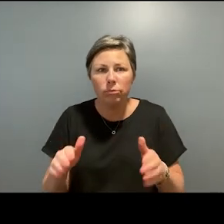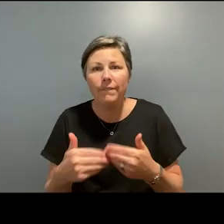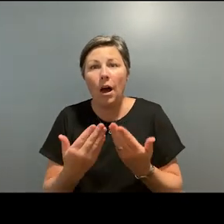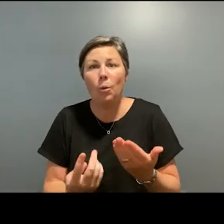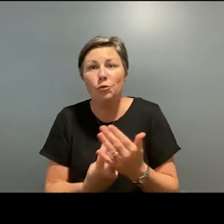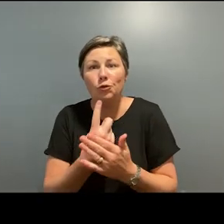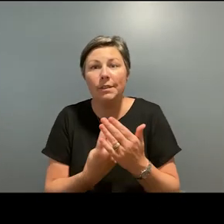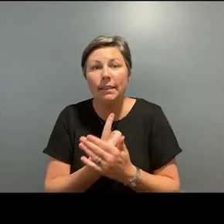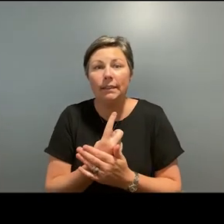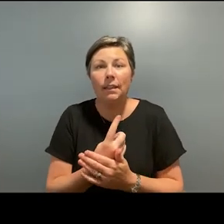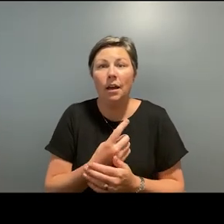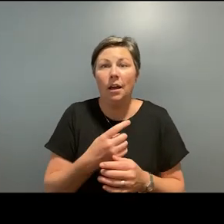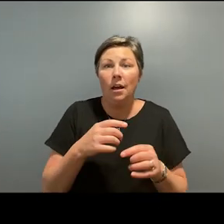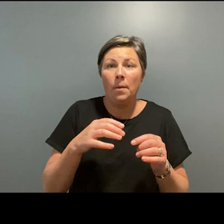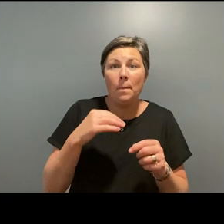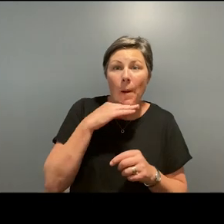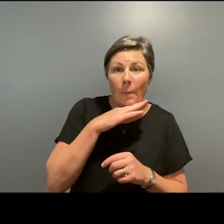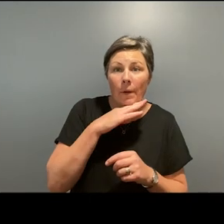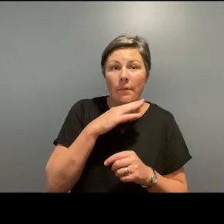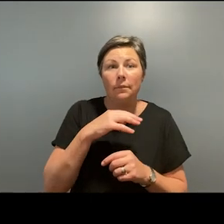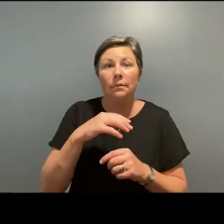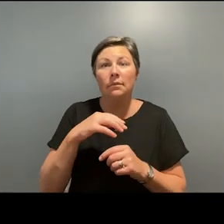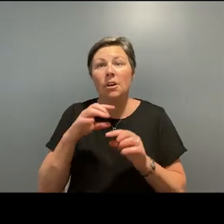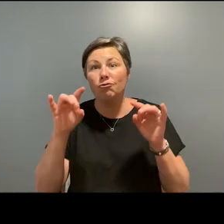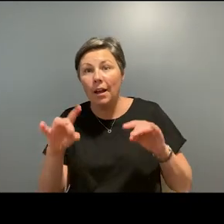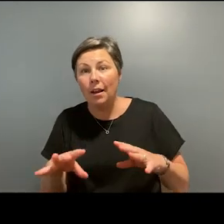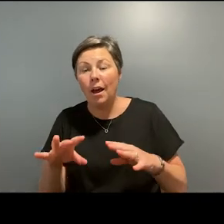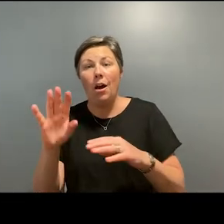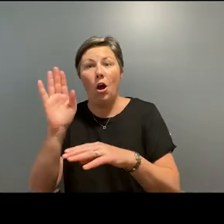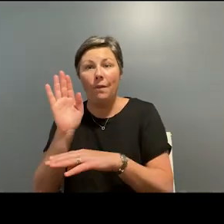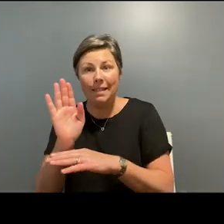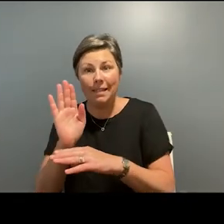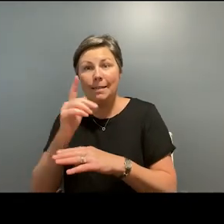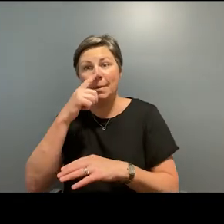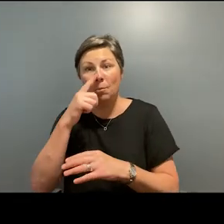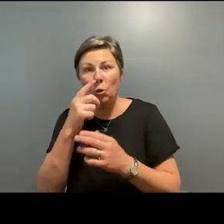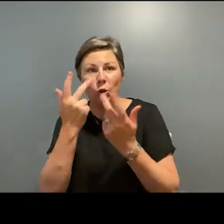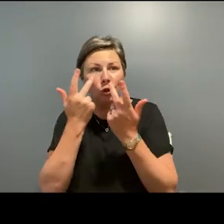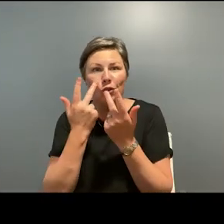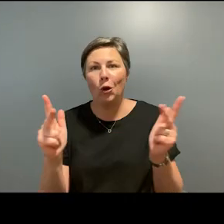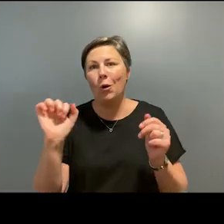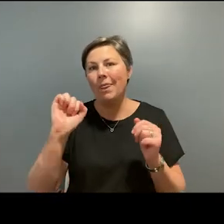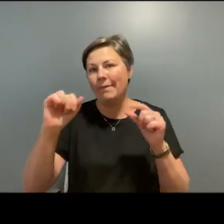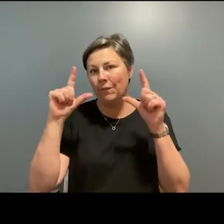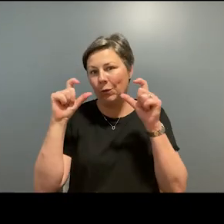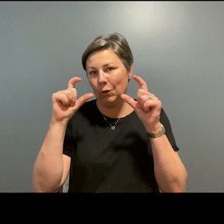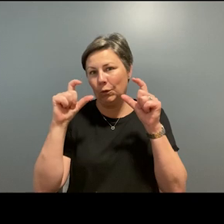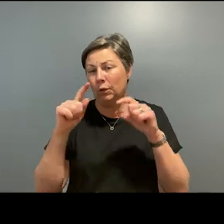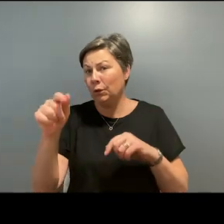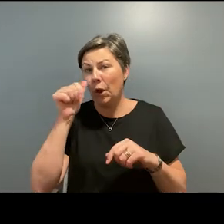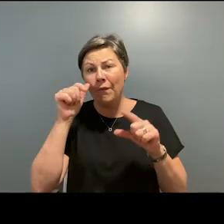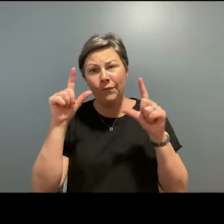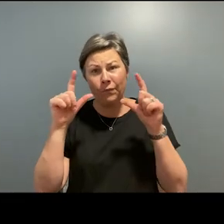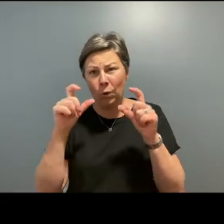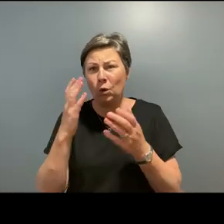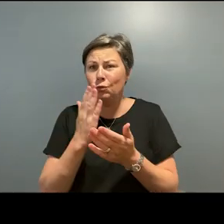to showcase their talent in an exciting new context. Photography is instrumental in the way